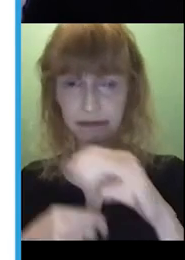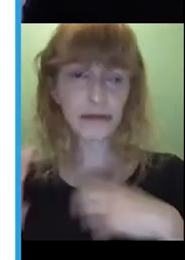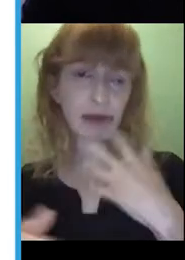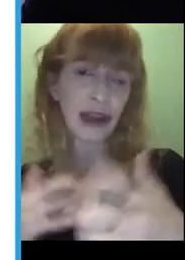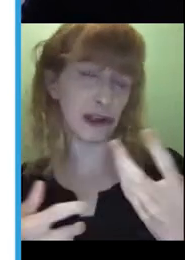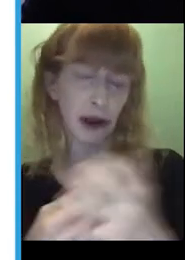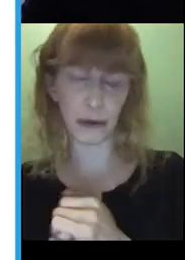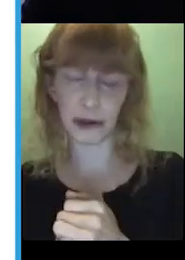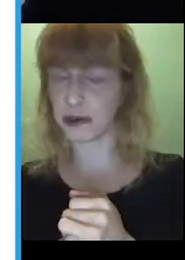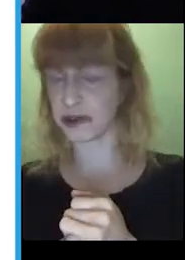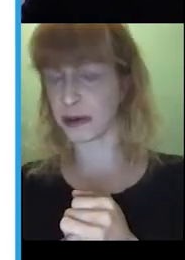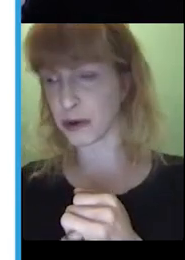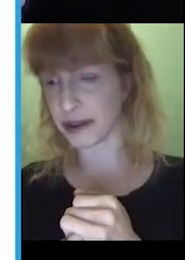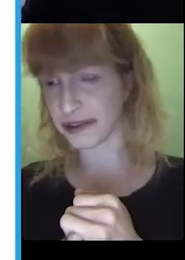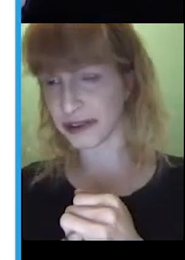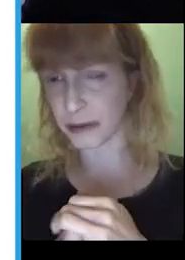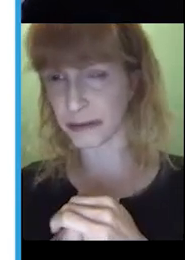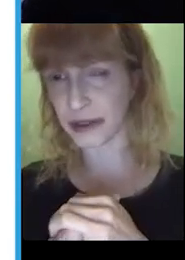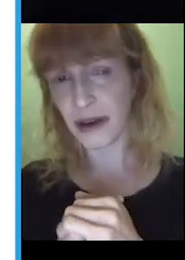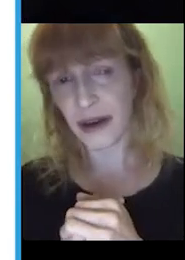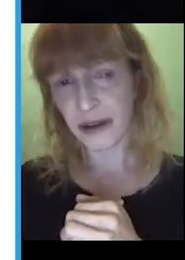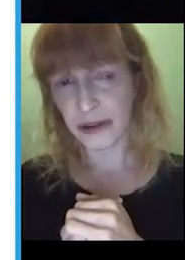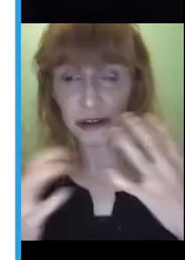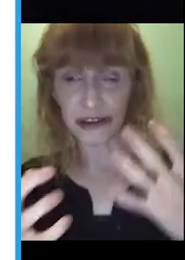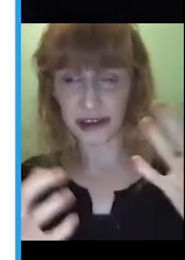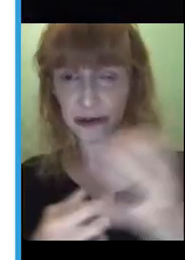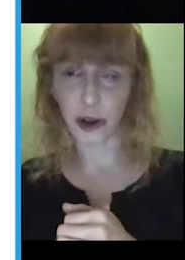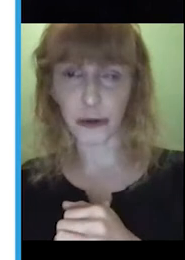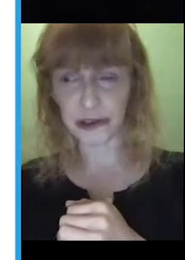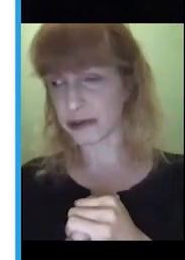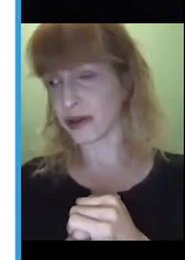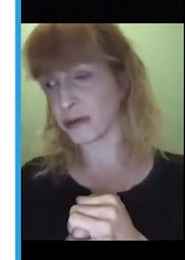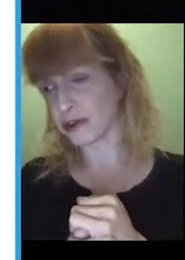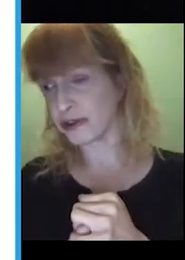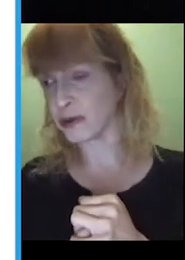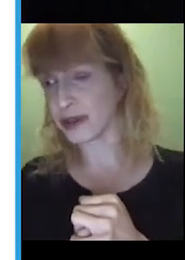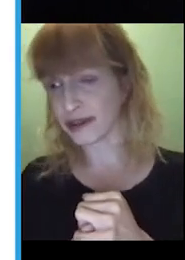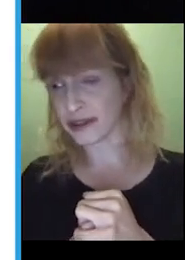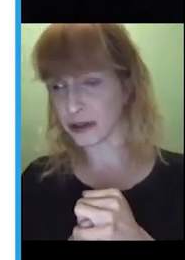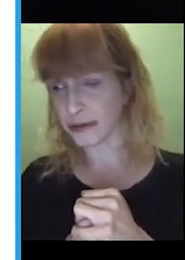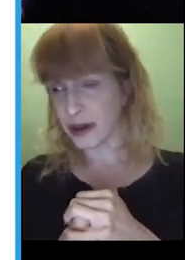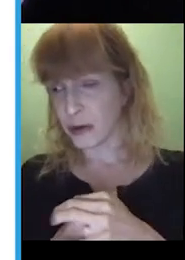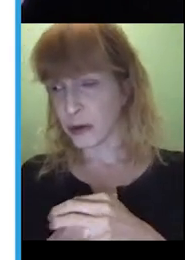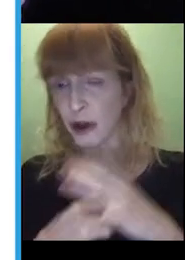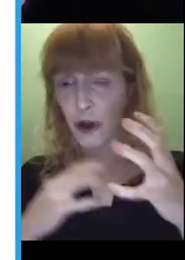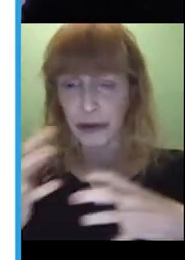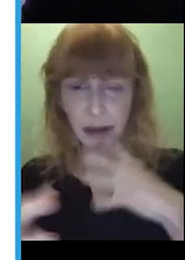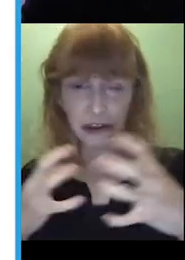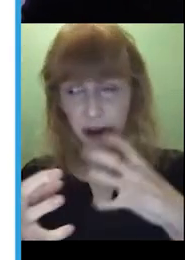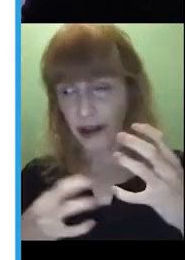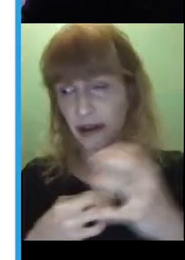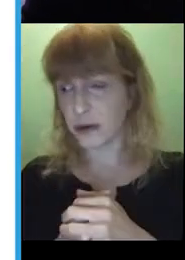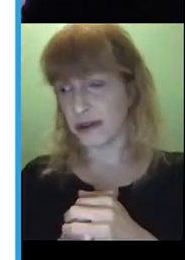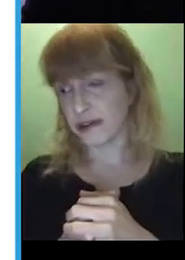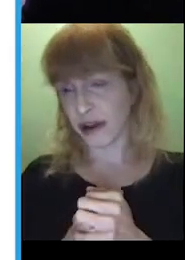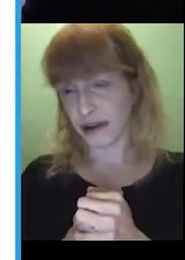me. You know, and we're just using a book as the the context or the object around which we're doing that. So, we want to open